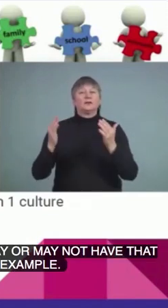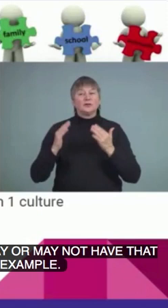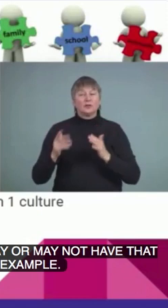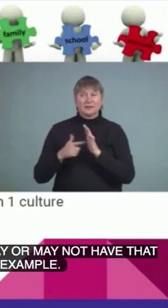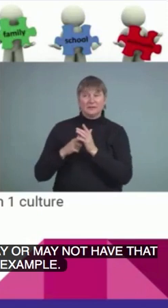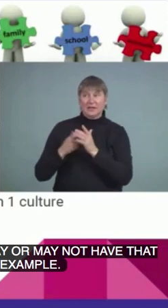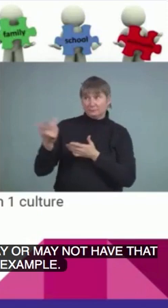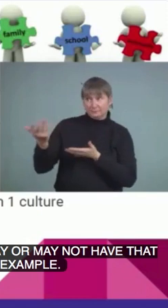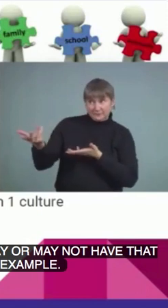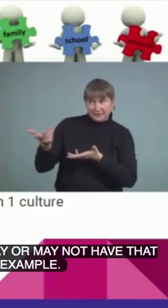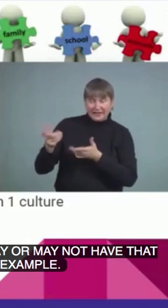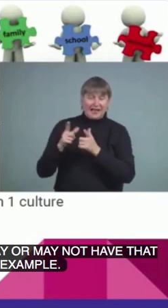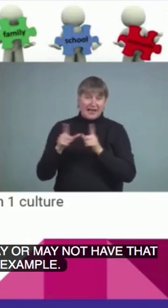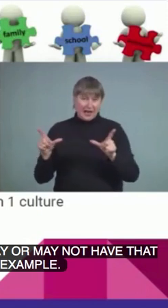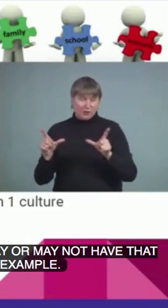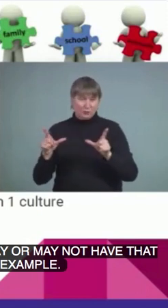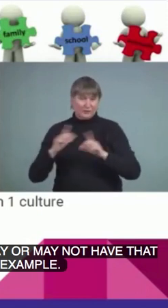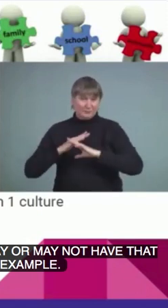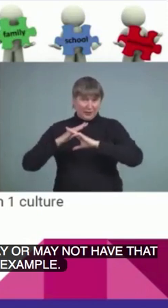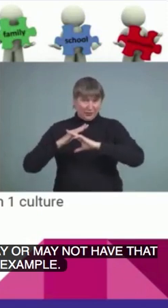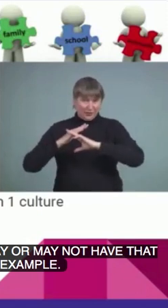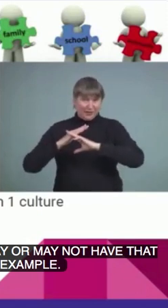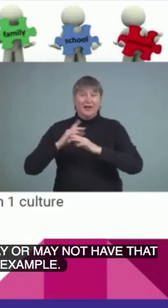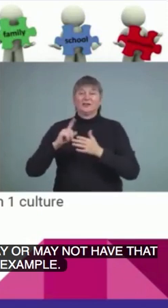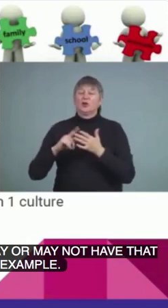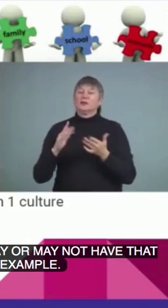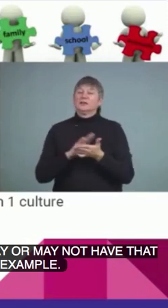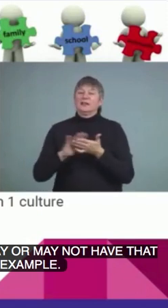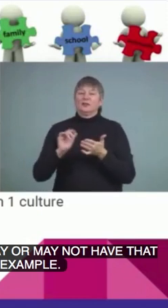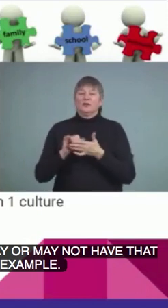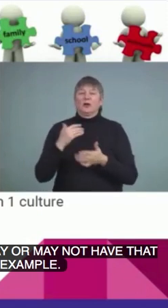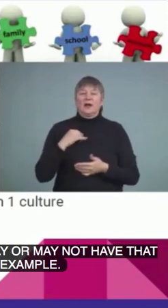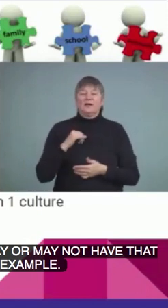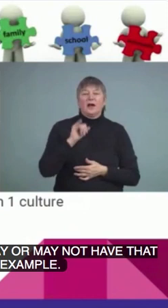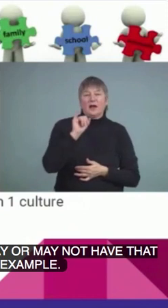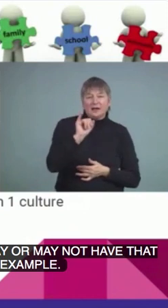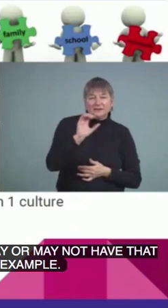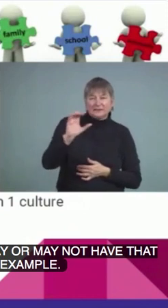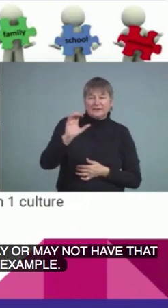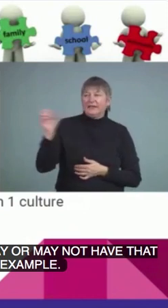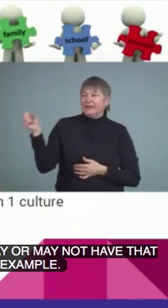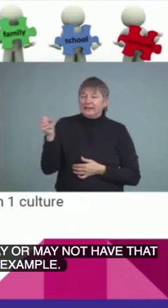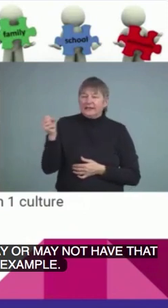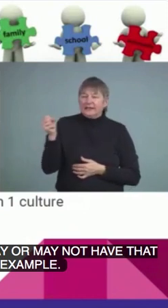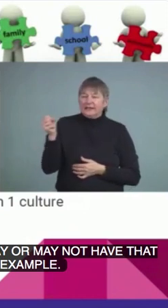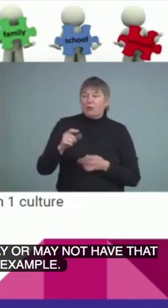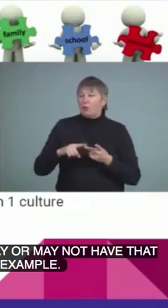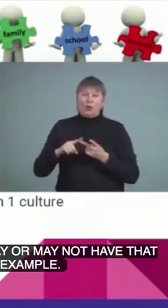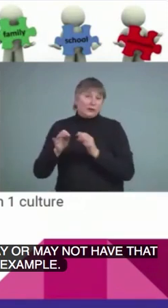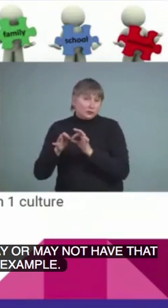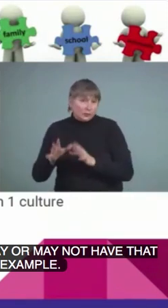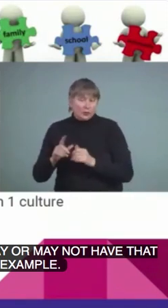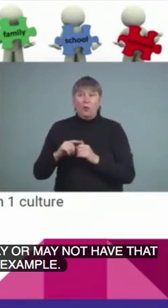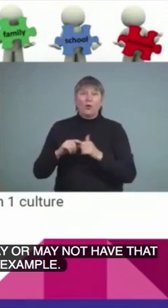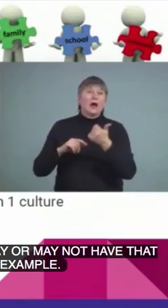great if you have access to an intercultural consultant, or an interpreter, or somebody else in the